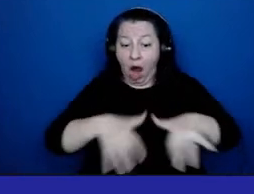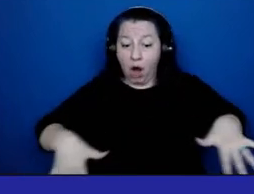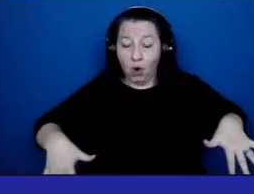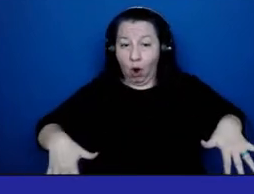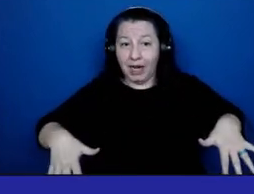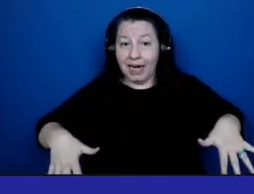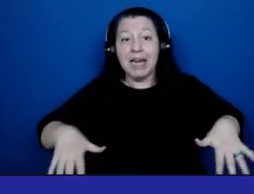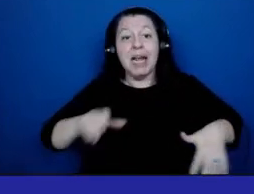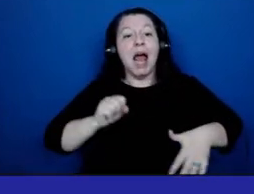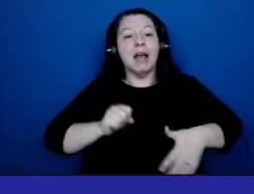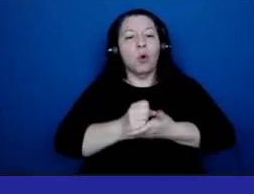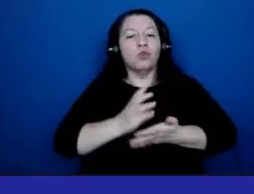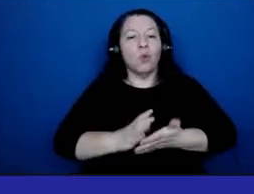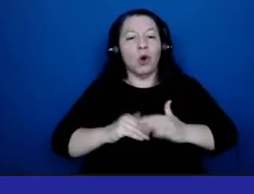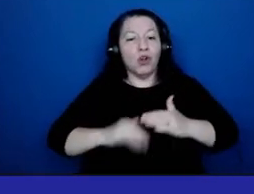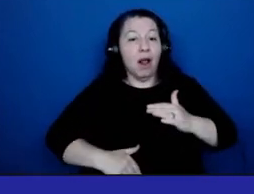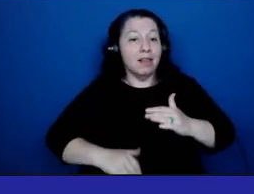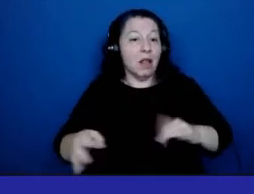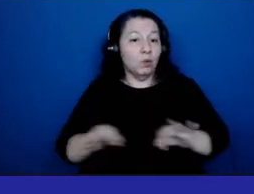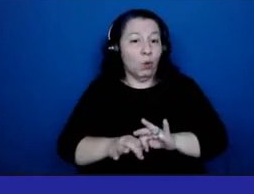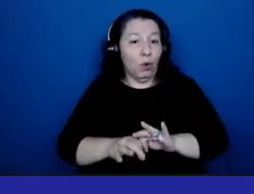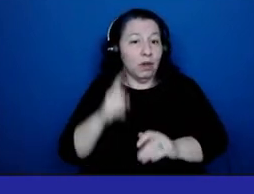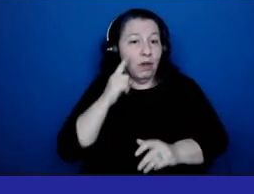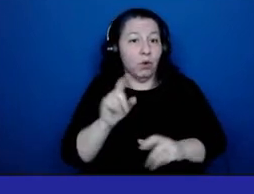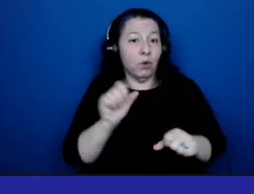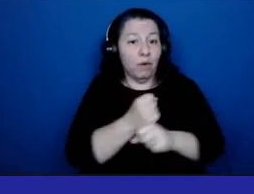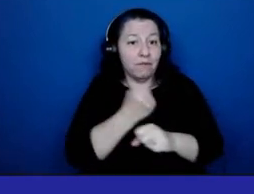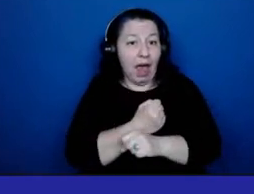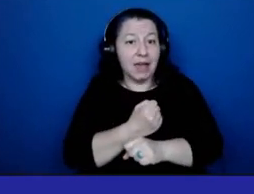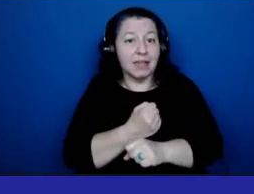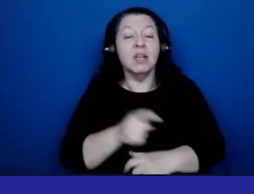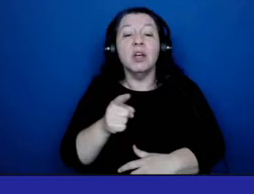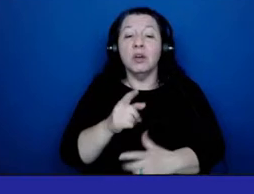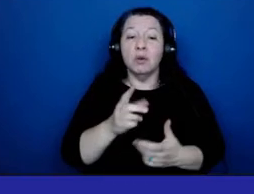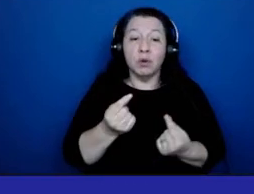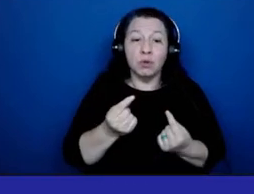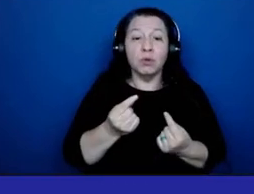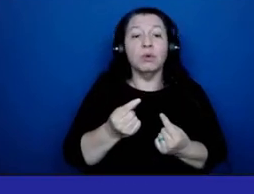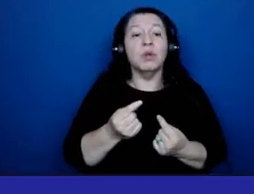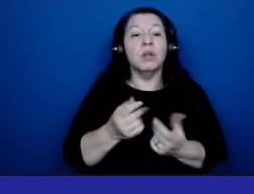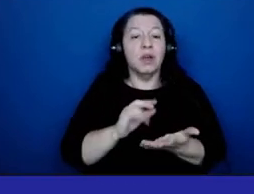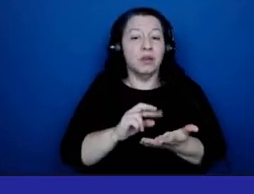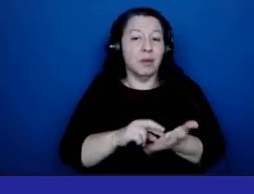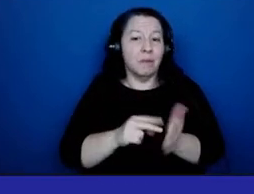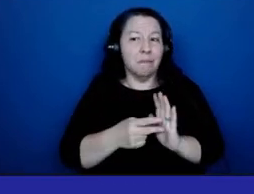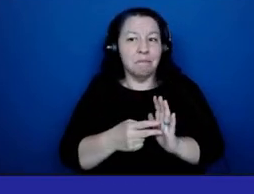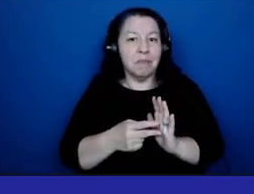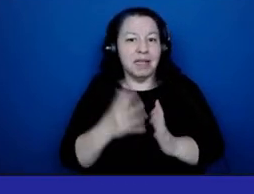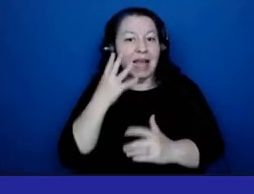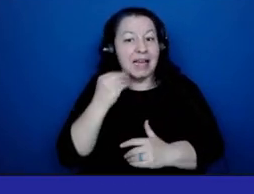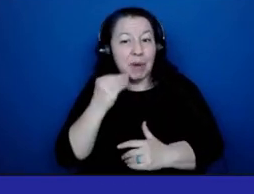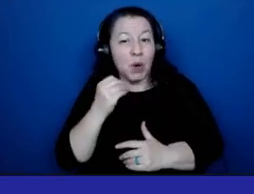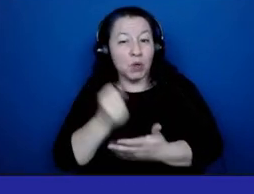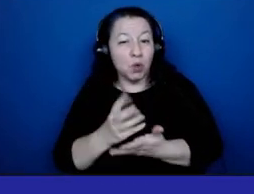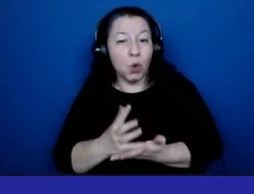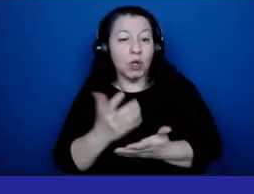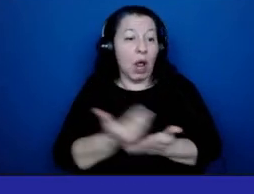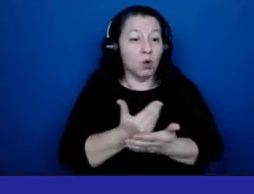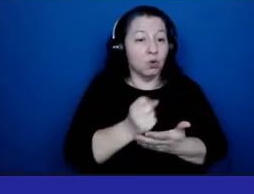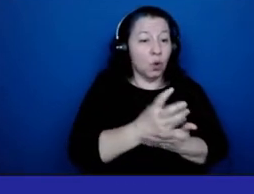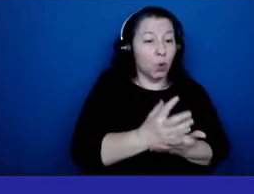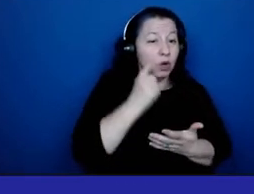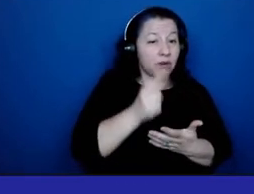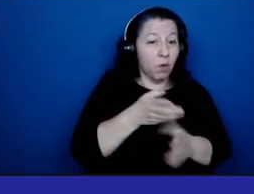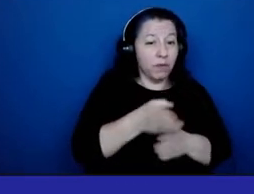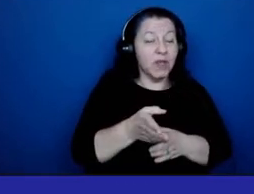social workers are less worthy for you to fight for. You're incentivizing experienced H&H social workers and new social workers to the field to